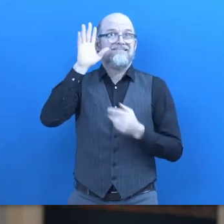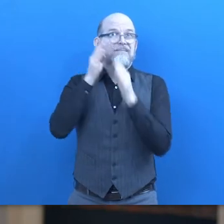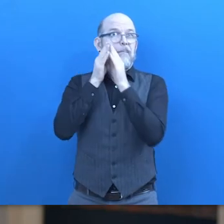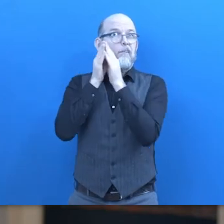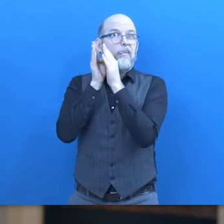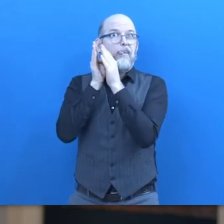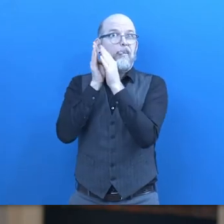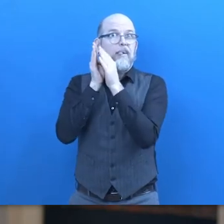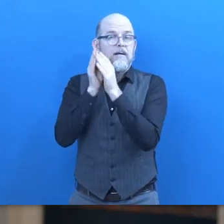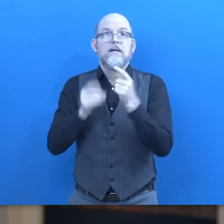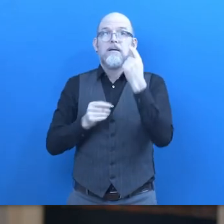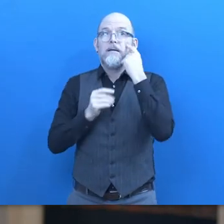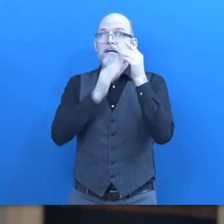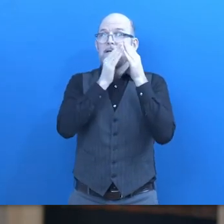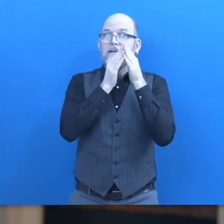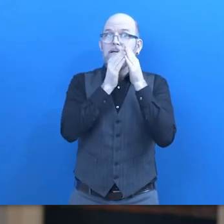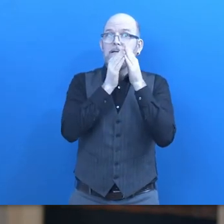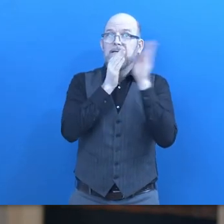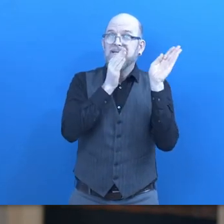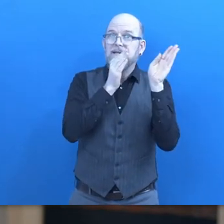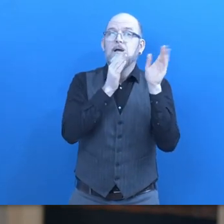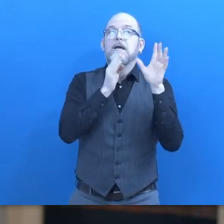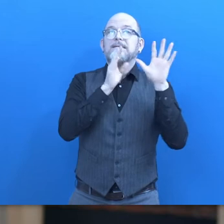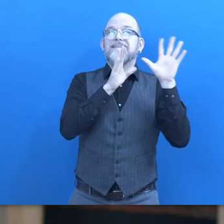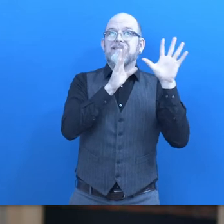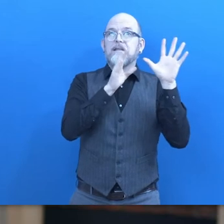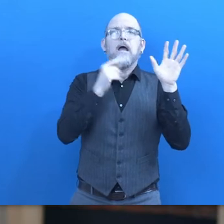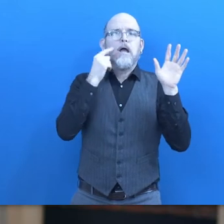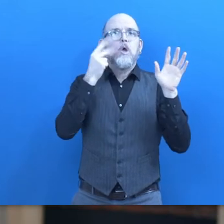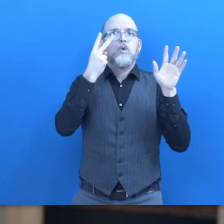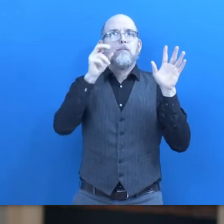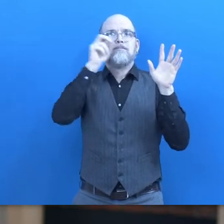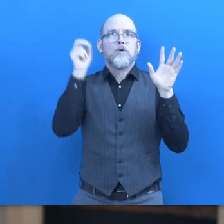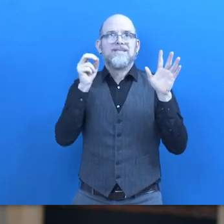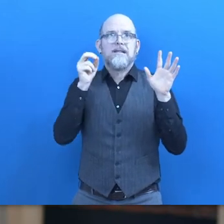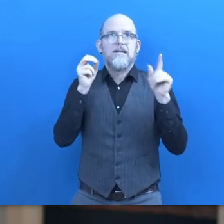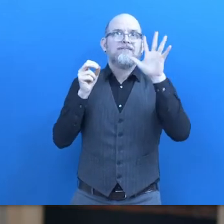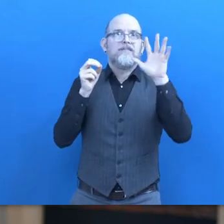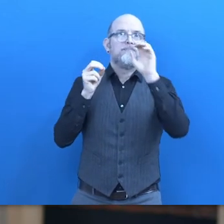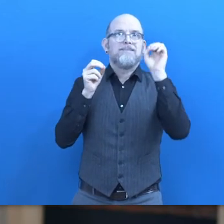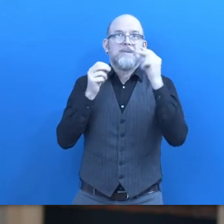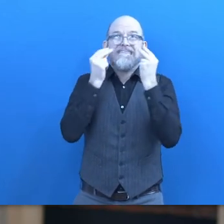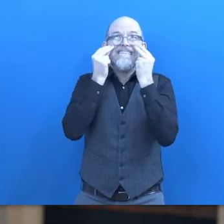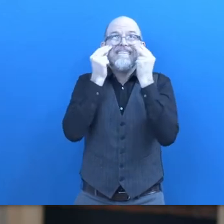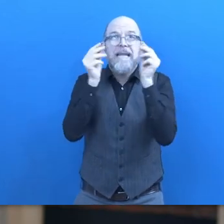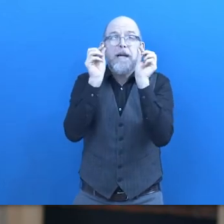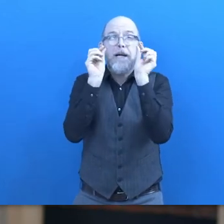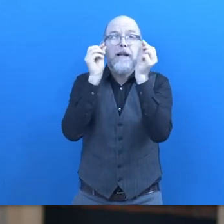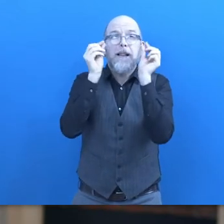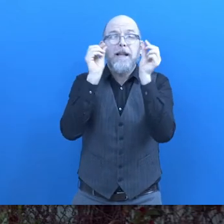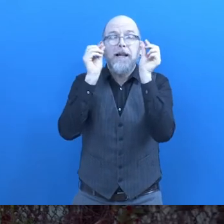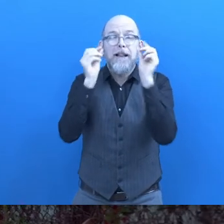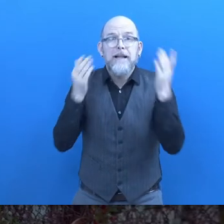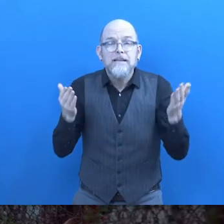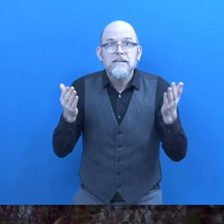vision in my right eye so about two percent left of usable vision and about ten degrees in the left so about five five percent of usable